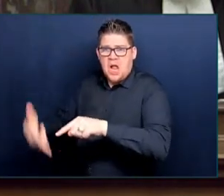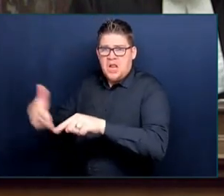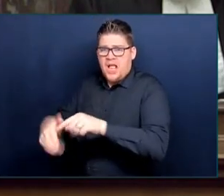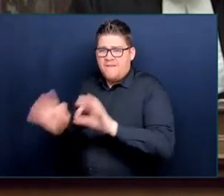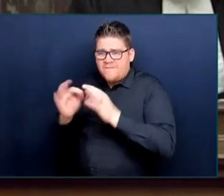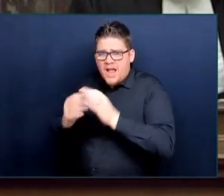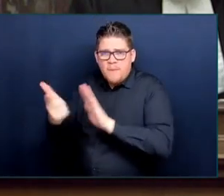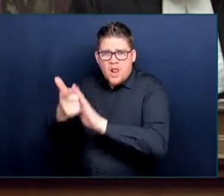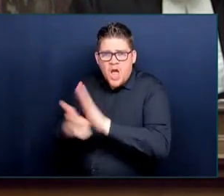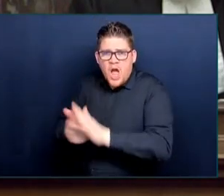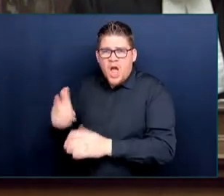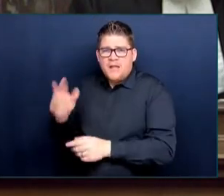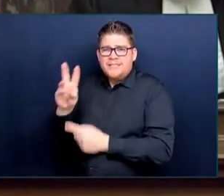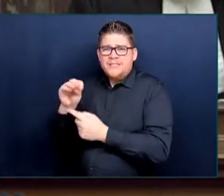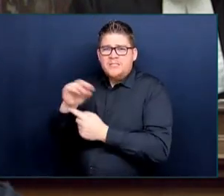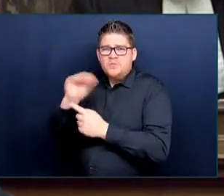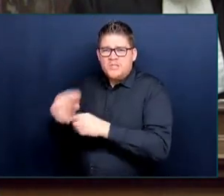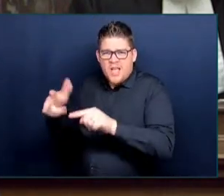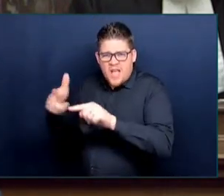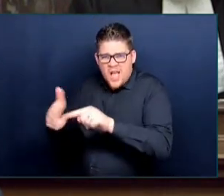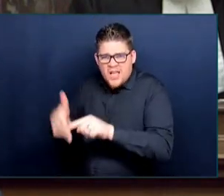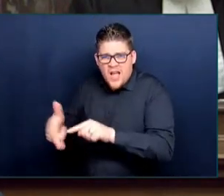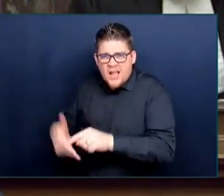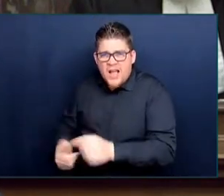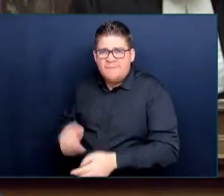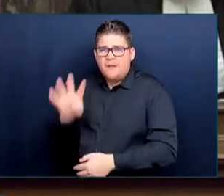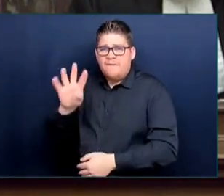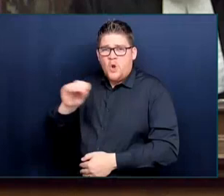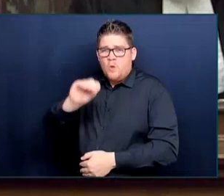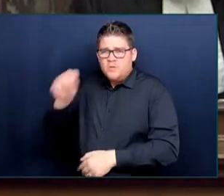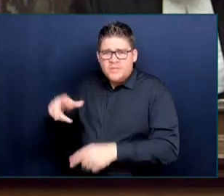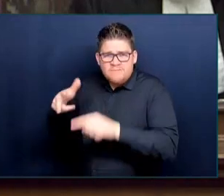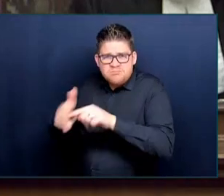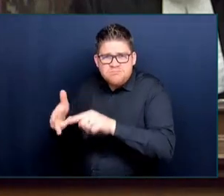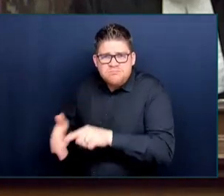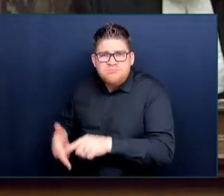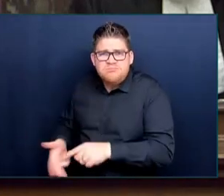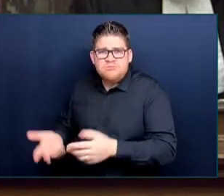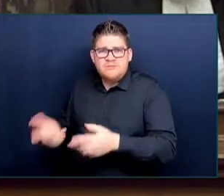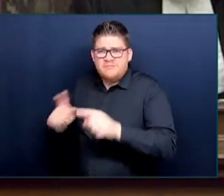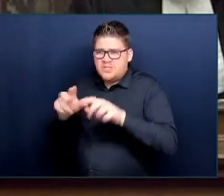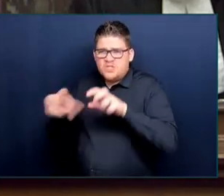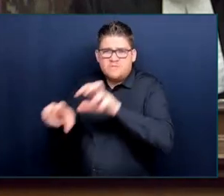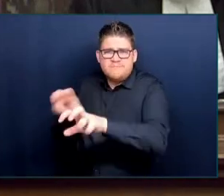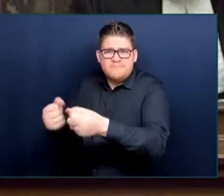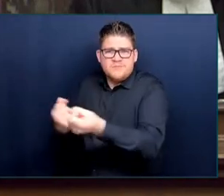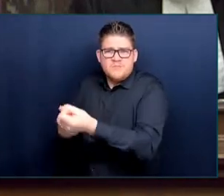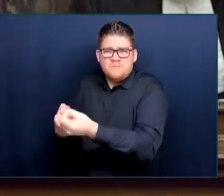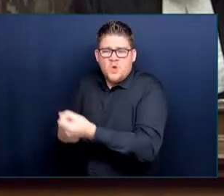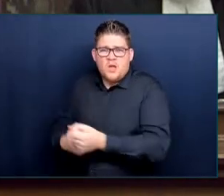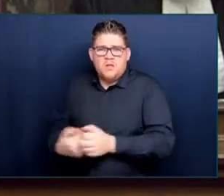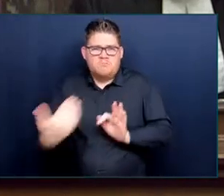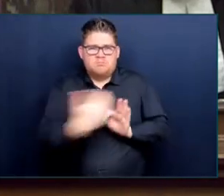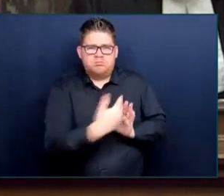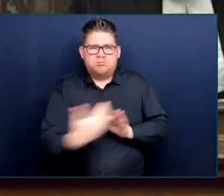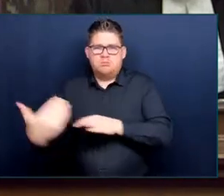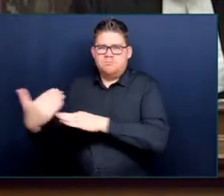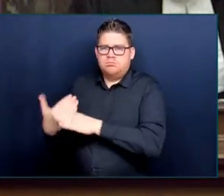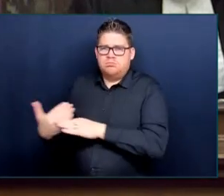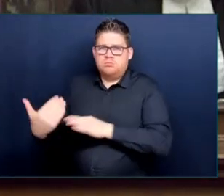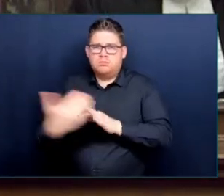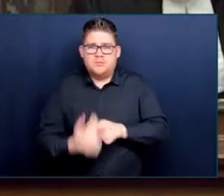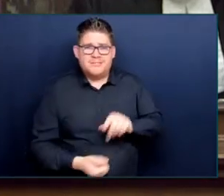They completely eliminated poverty law services in this province. And they cut the number of staff from 460 to 155.